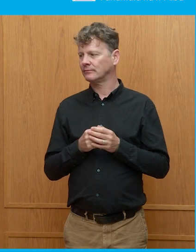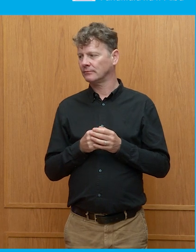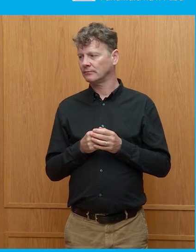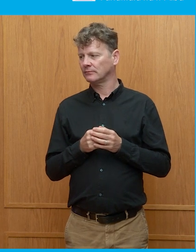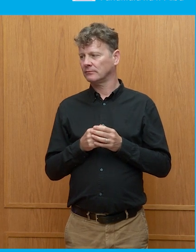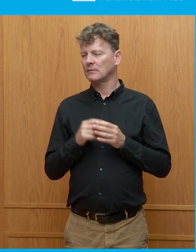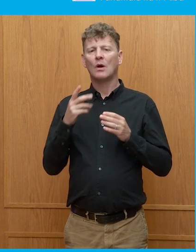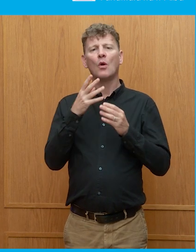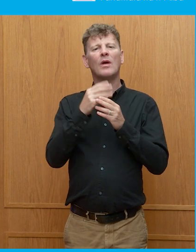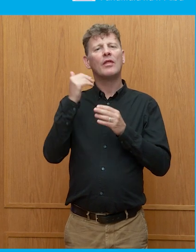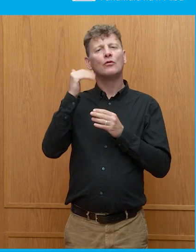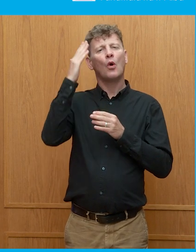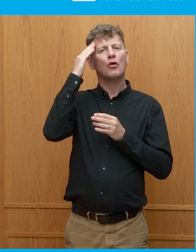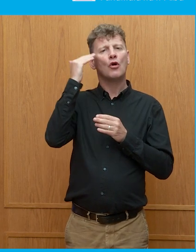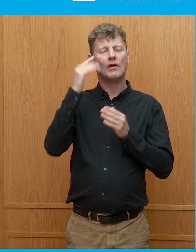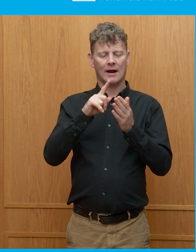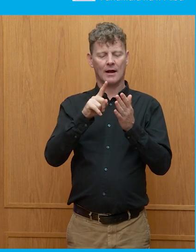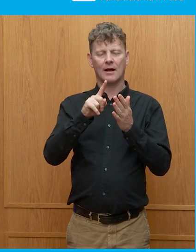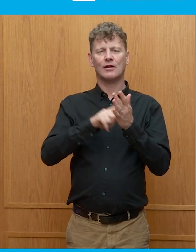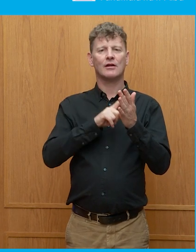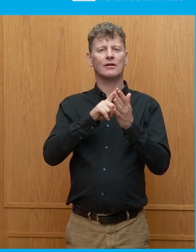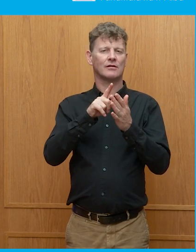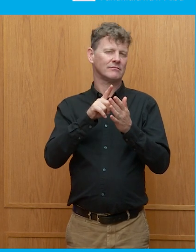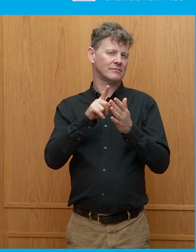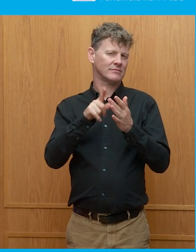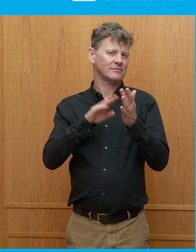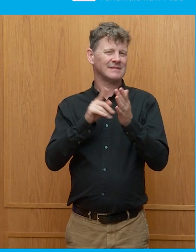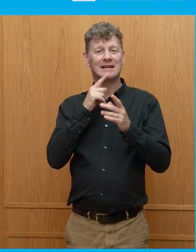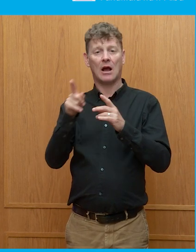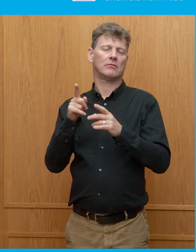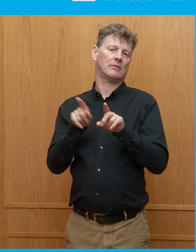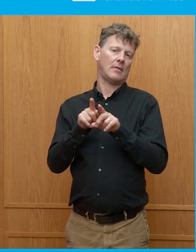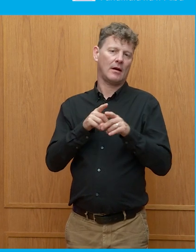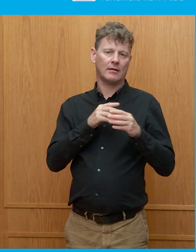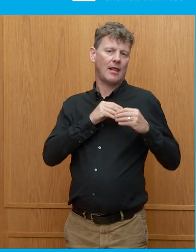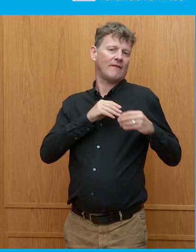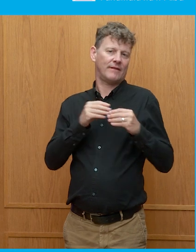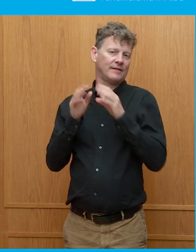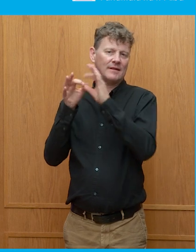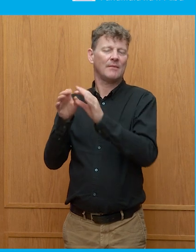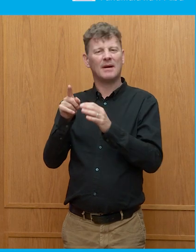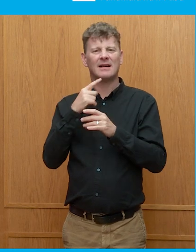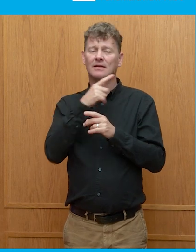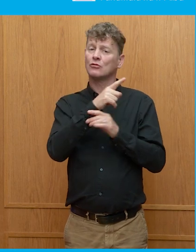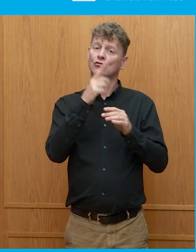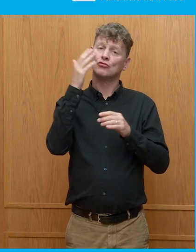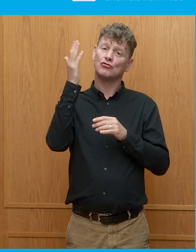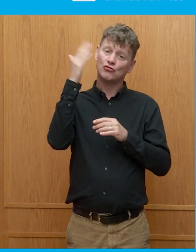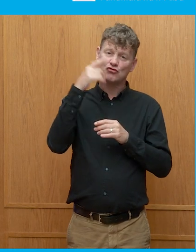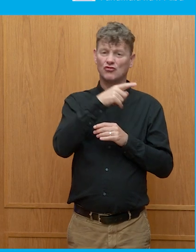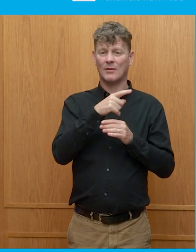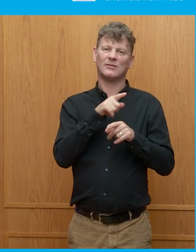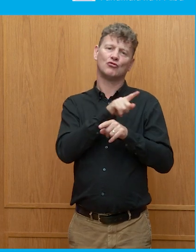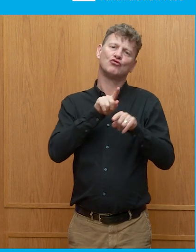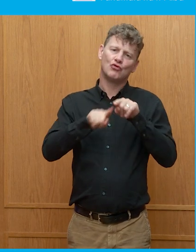involved with Kim Jong. So, no, I suspect foreign policy won't play a huge role, but he does try and at least project himself,